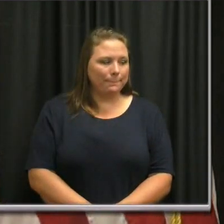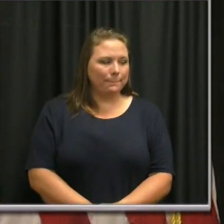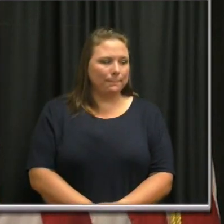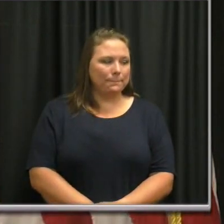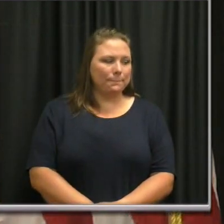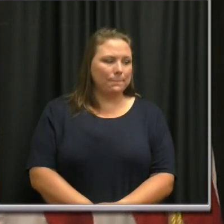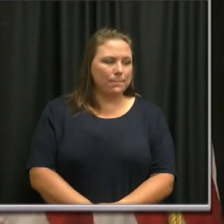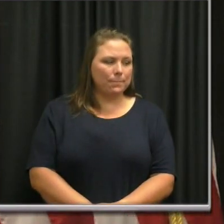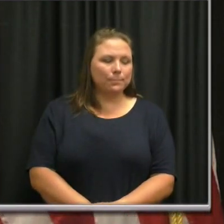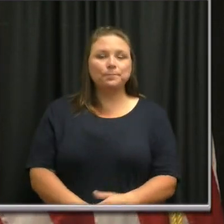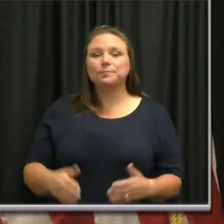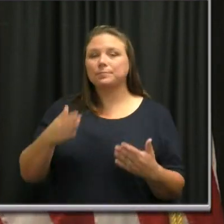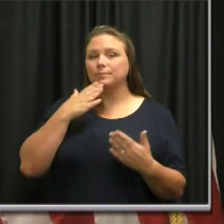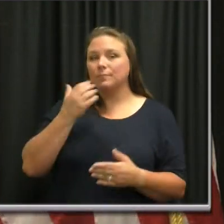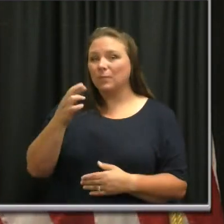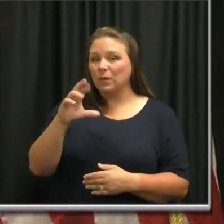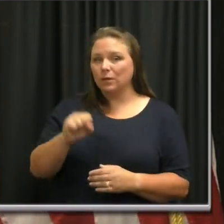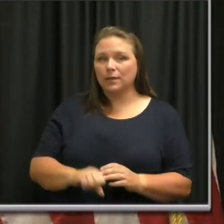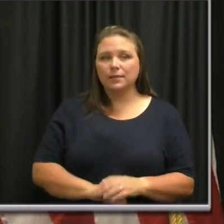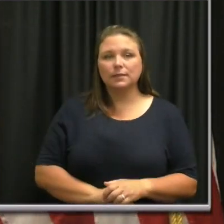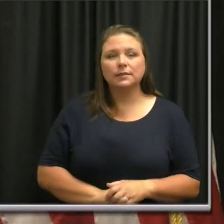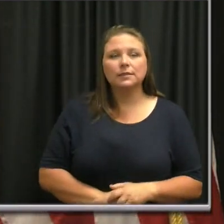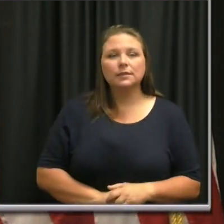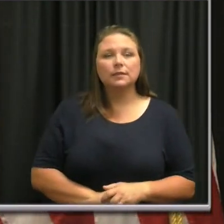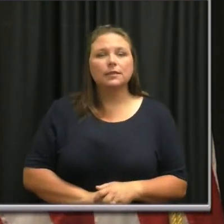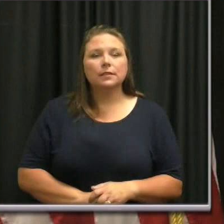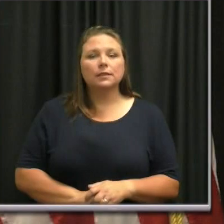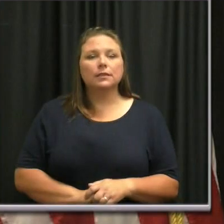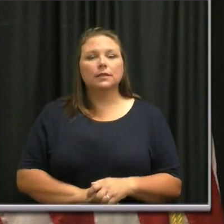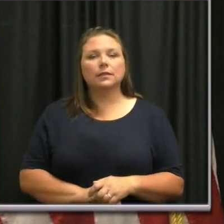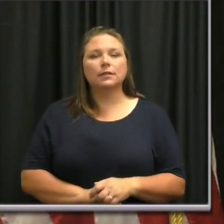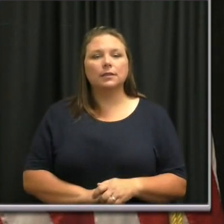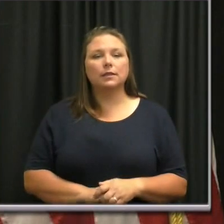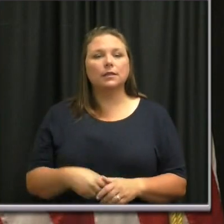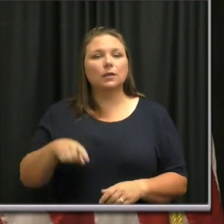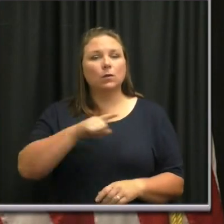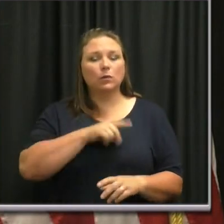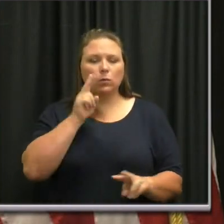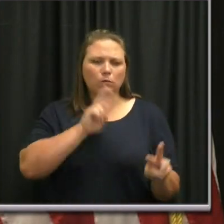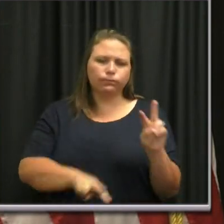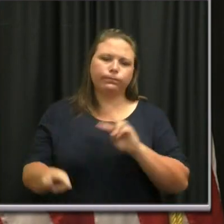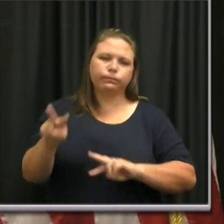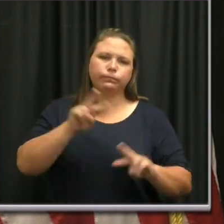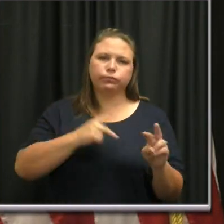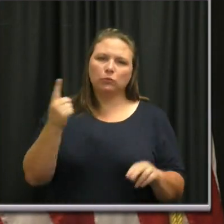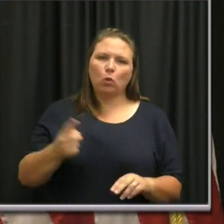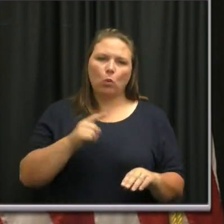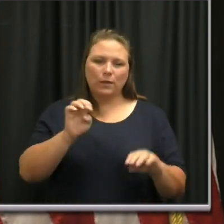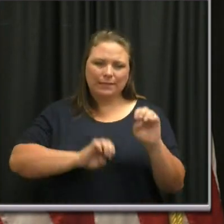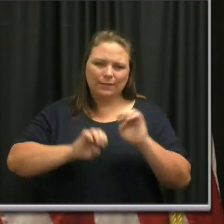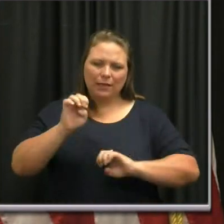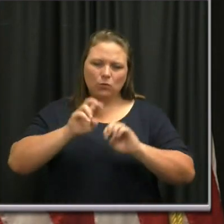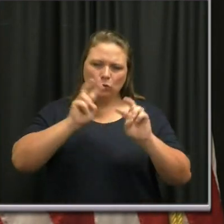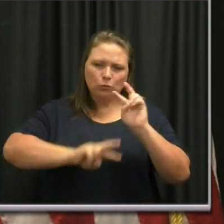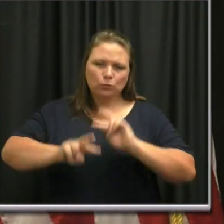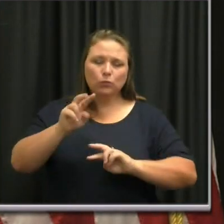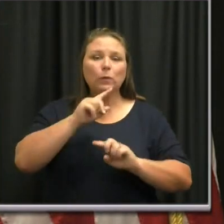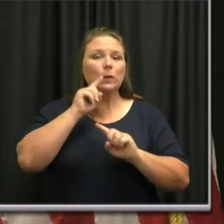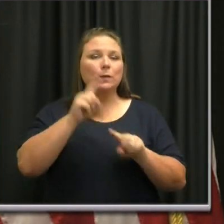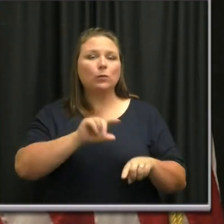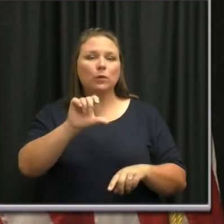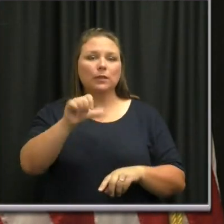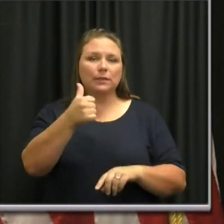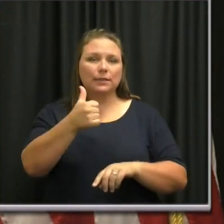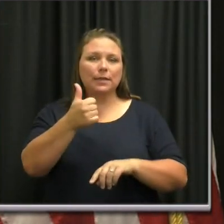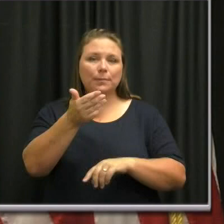Well, thank you, Chris. you know, we're constantly gonna evaluate that. Um, I think the reports are the 10 o